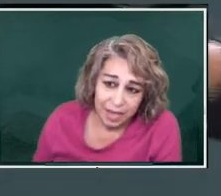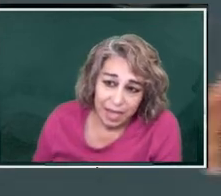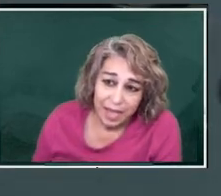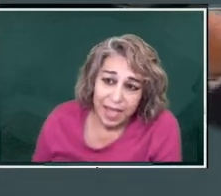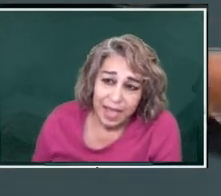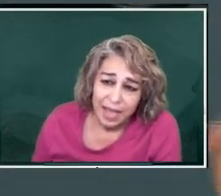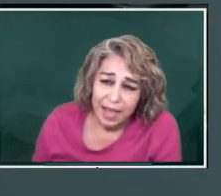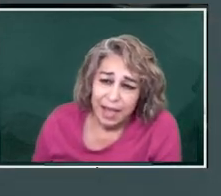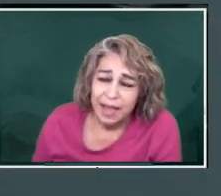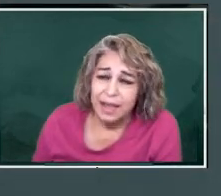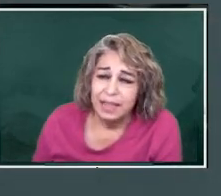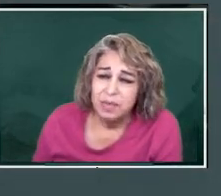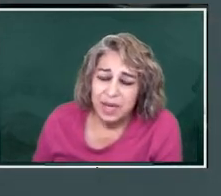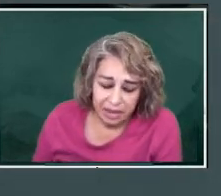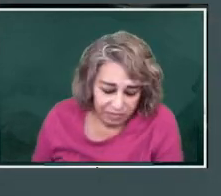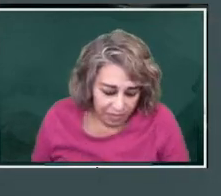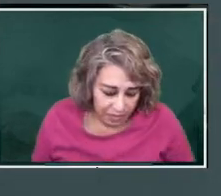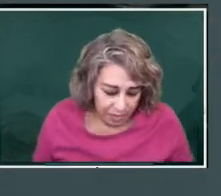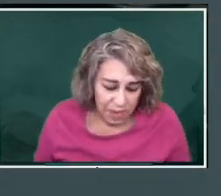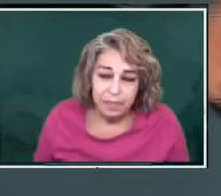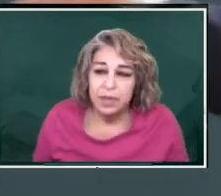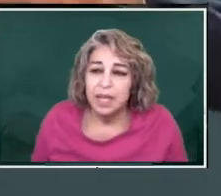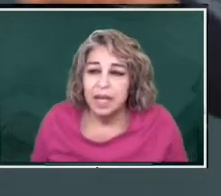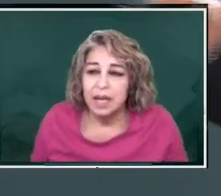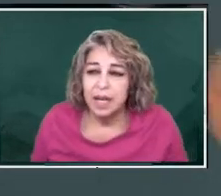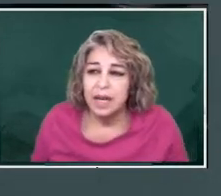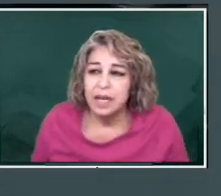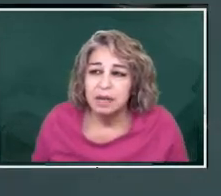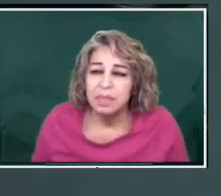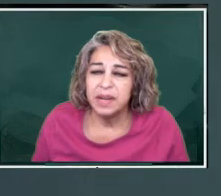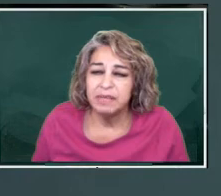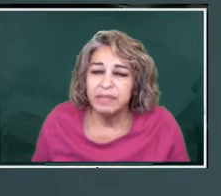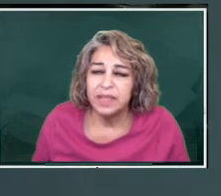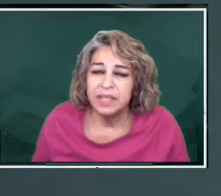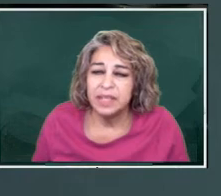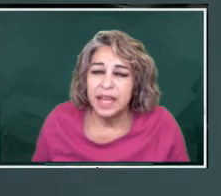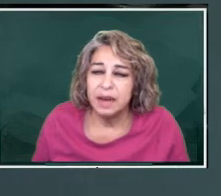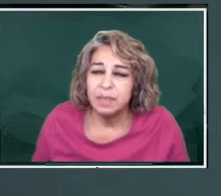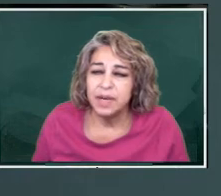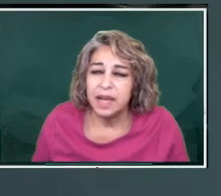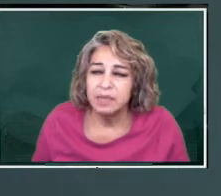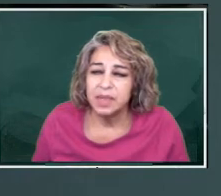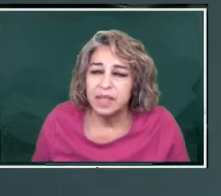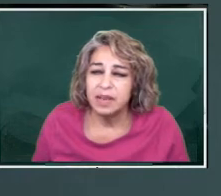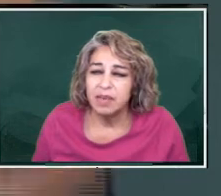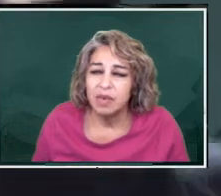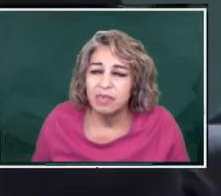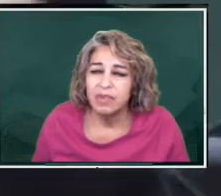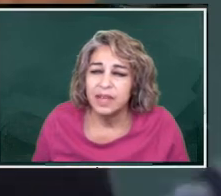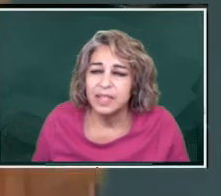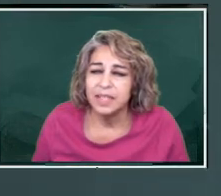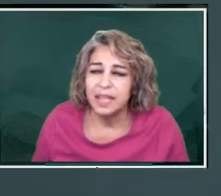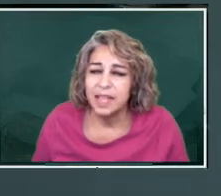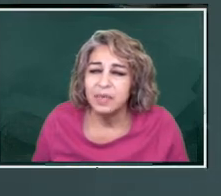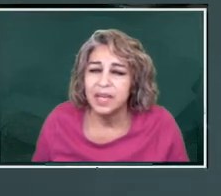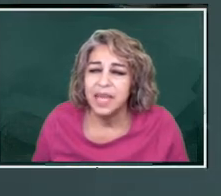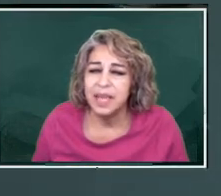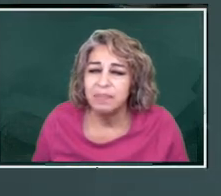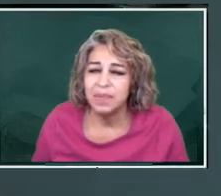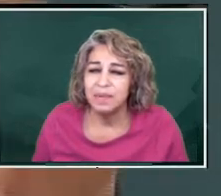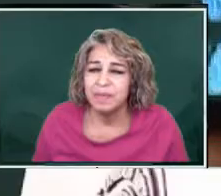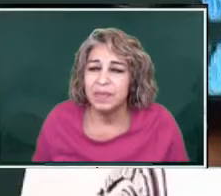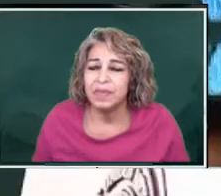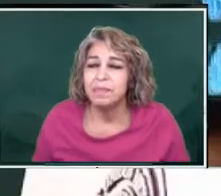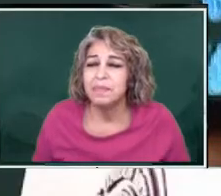give the people a little bit of this and that, but not really their whole funds, and they would